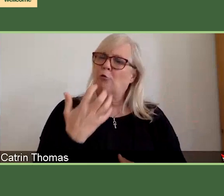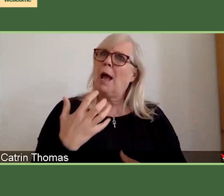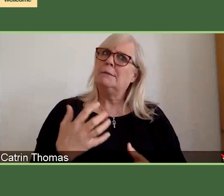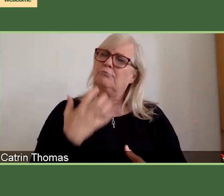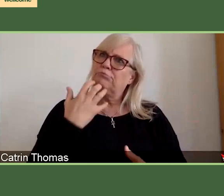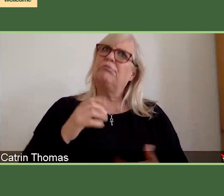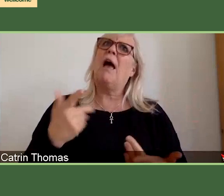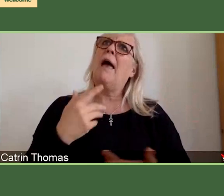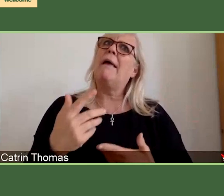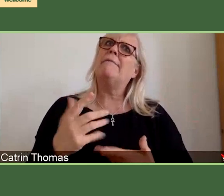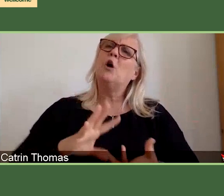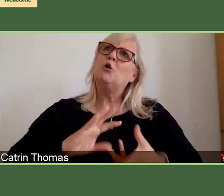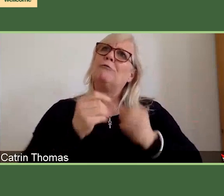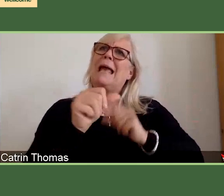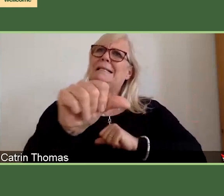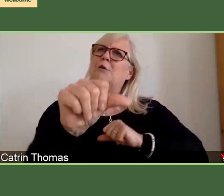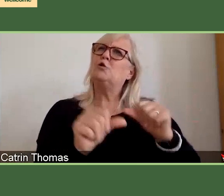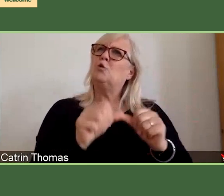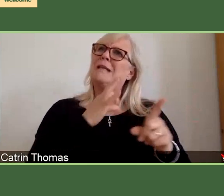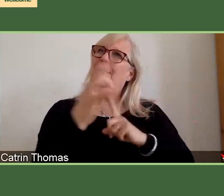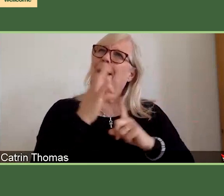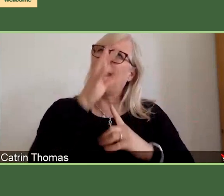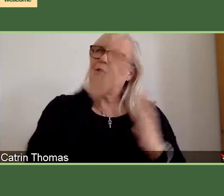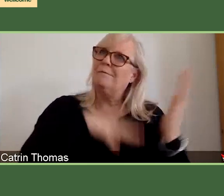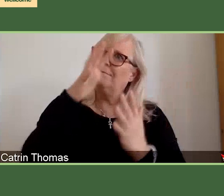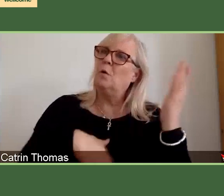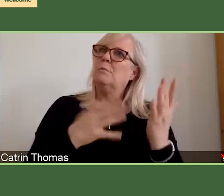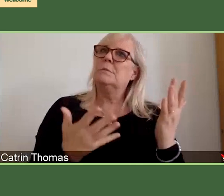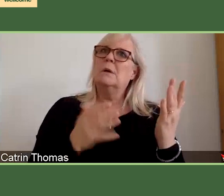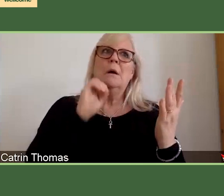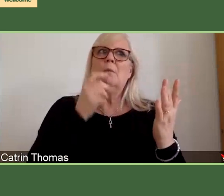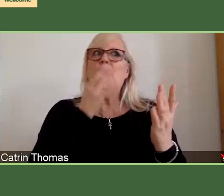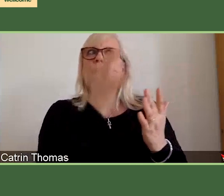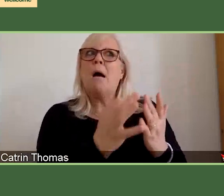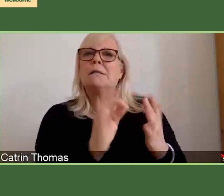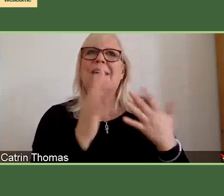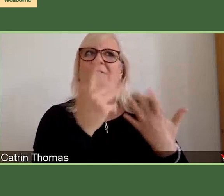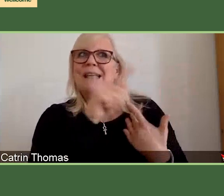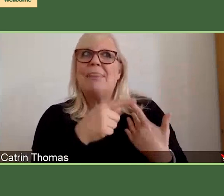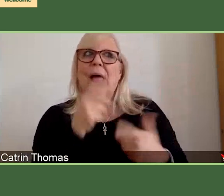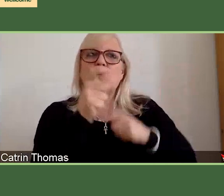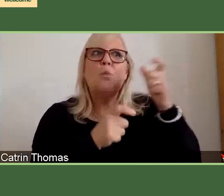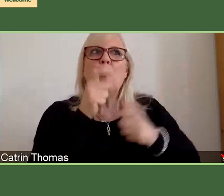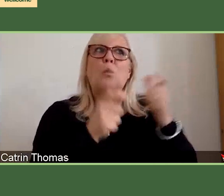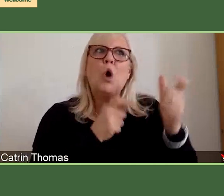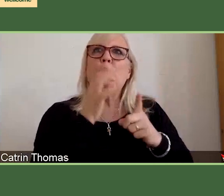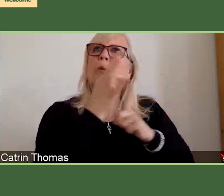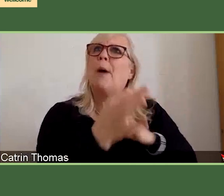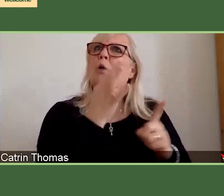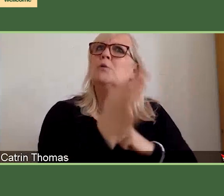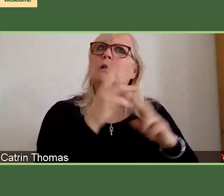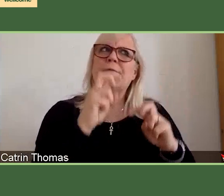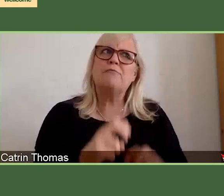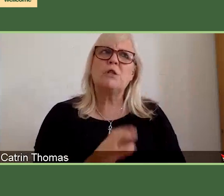keep that the case. So we're not going to have 10,000 word research proposals or anything like that. We're going to keep them much shorter